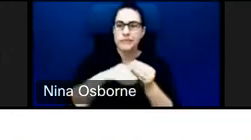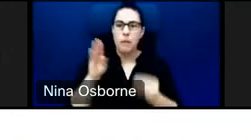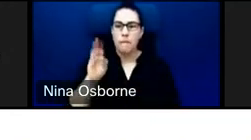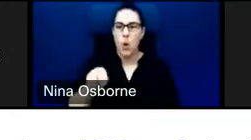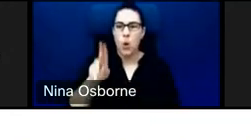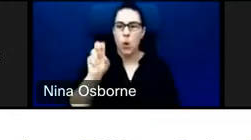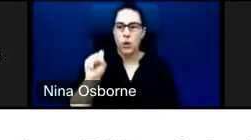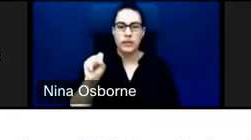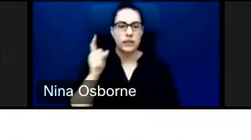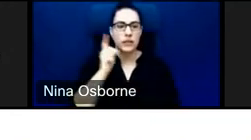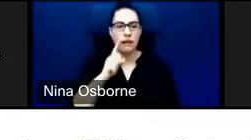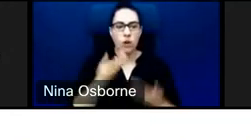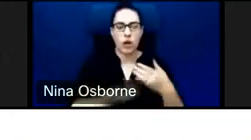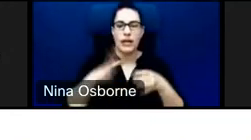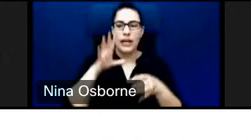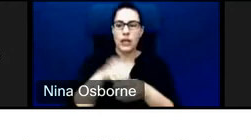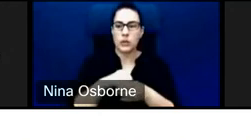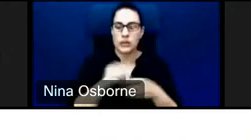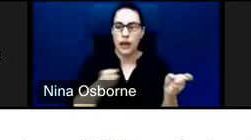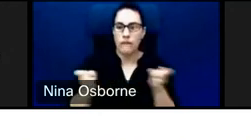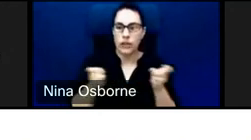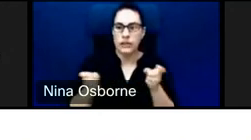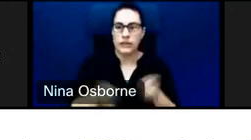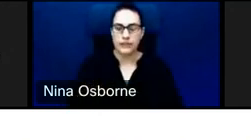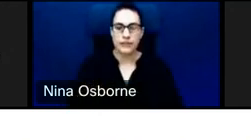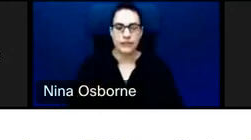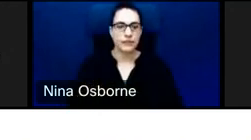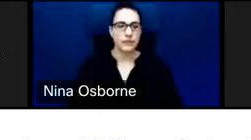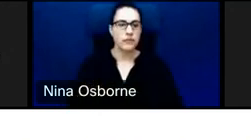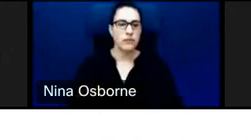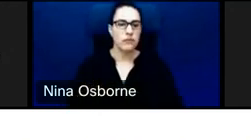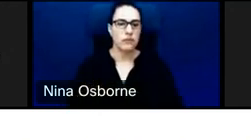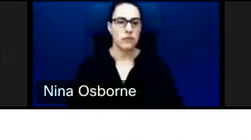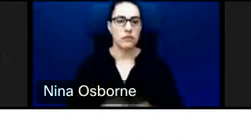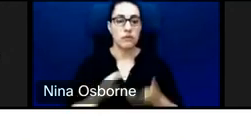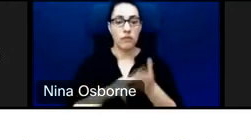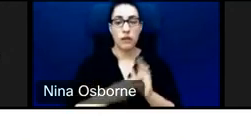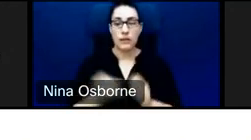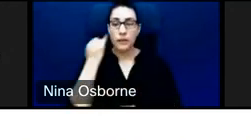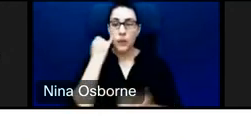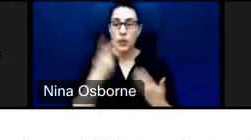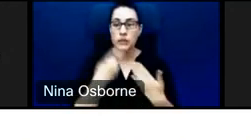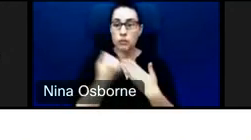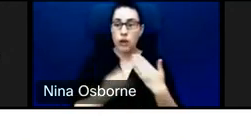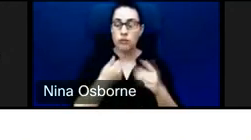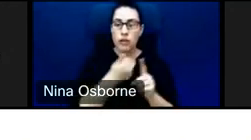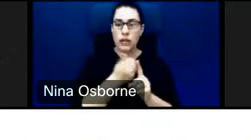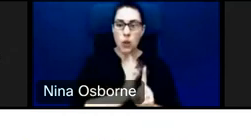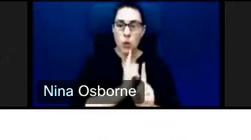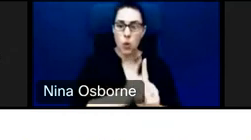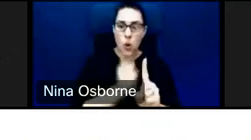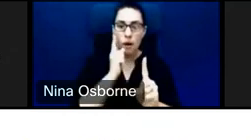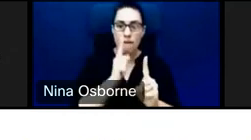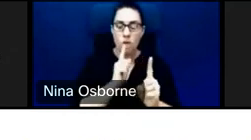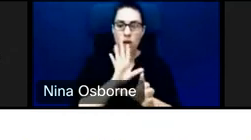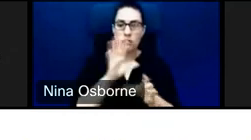this is an opportunity for projects that have diversity or aim to have diversity in its leadership